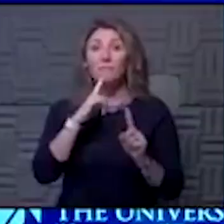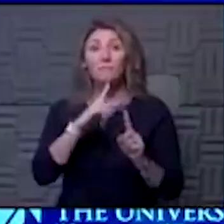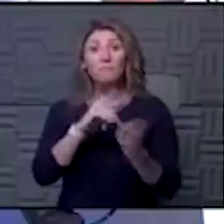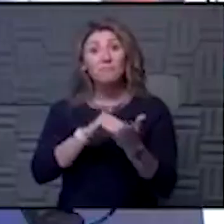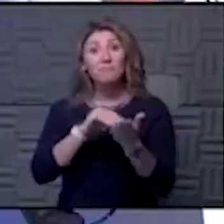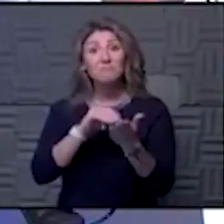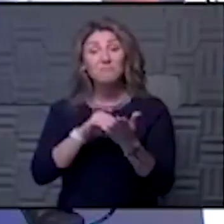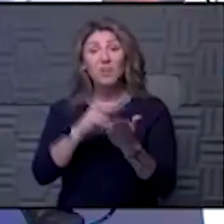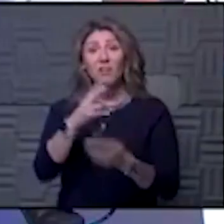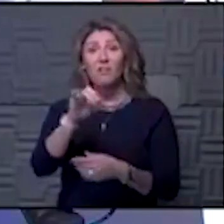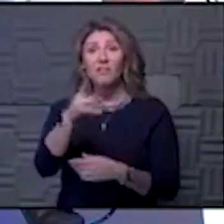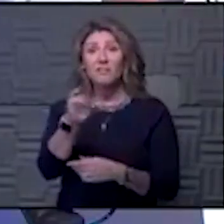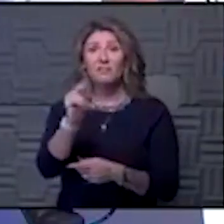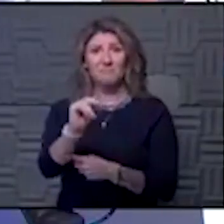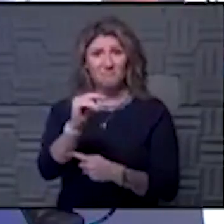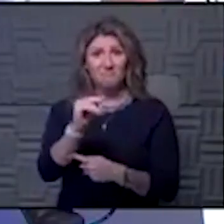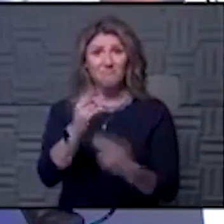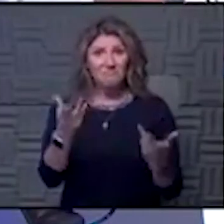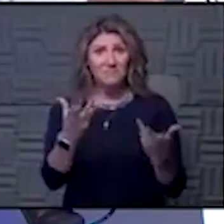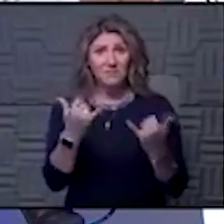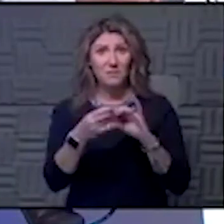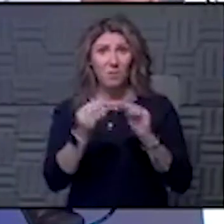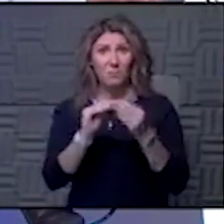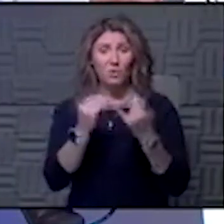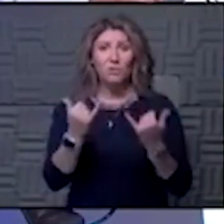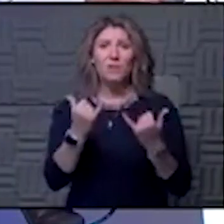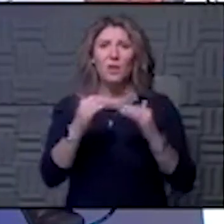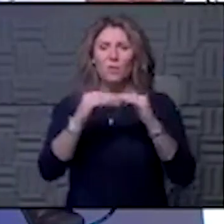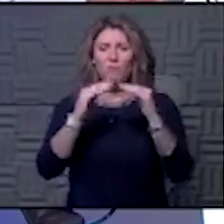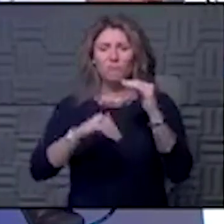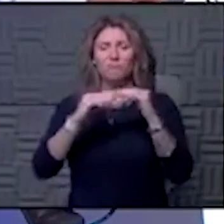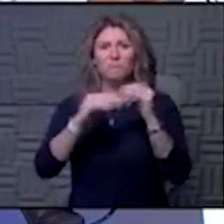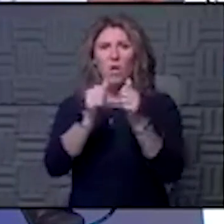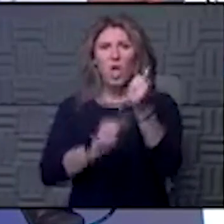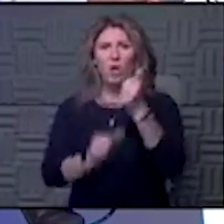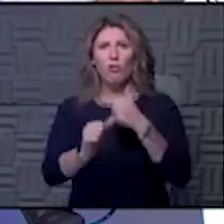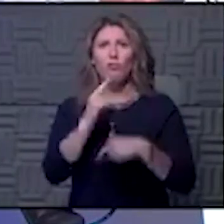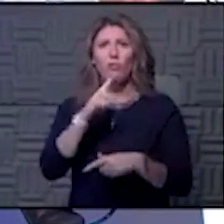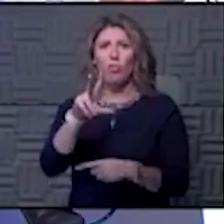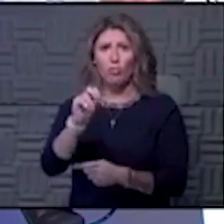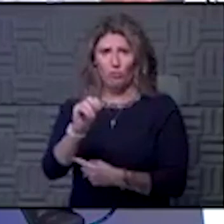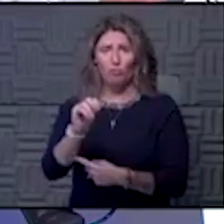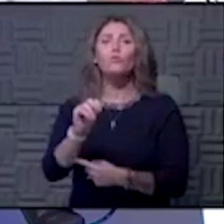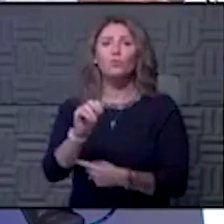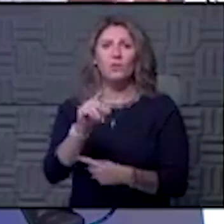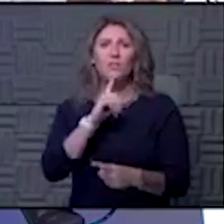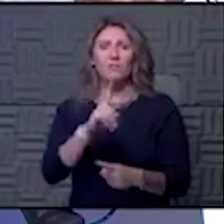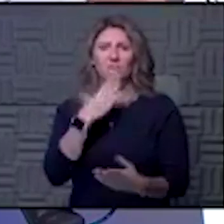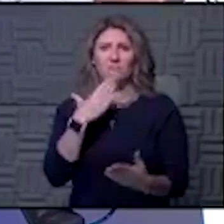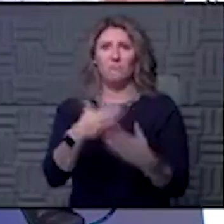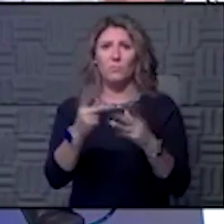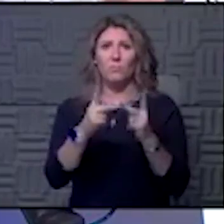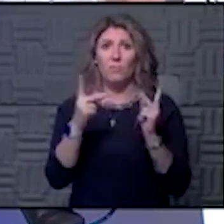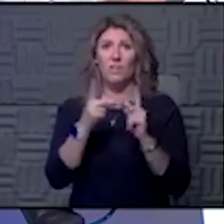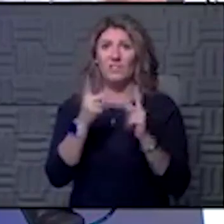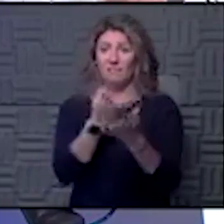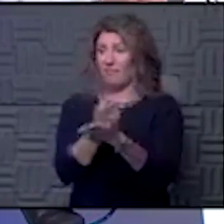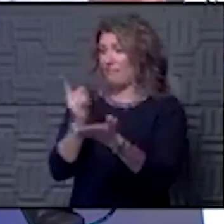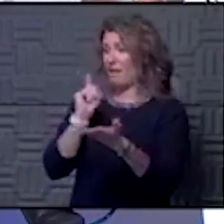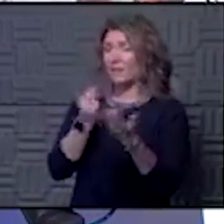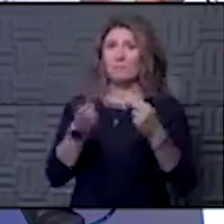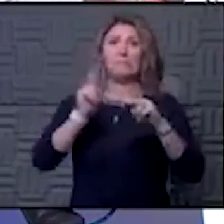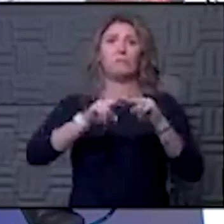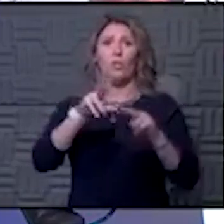Hawkeye, how are the numbers today? So they're better. You know, we're getting under 30. I think that's a good place to start for the week because we were above 30 last week.